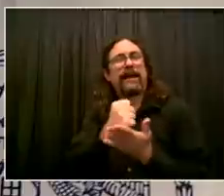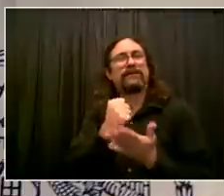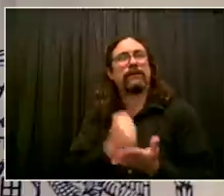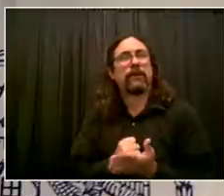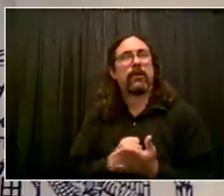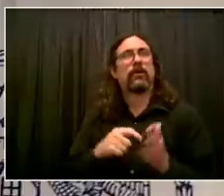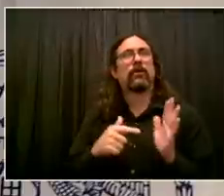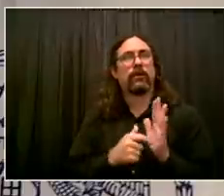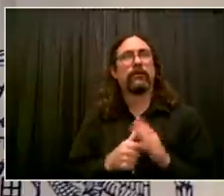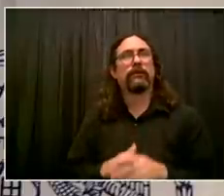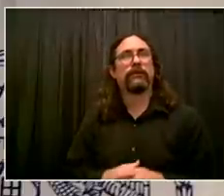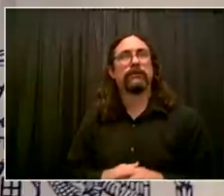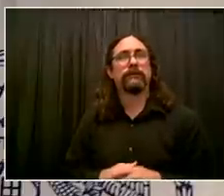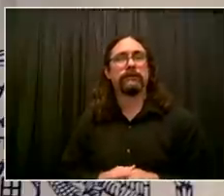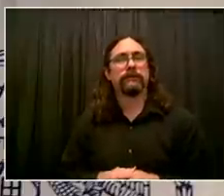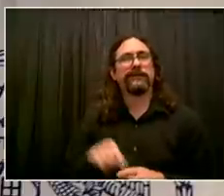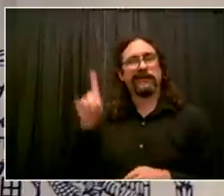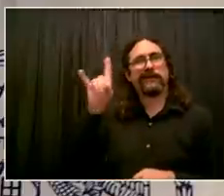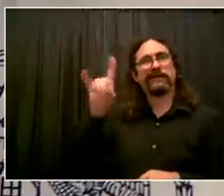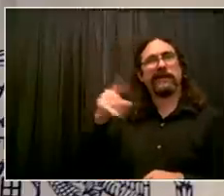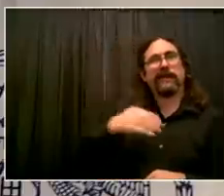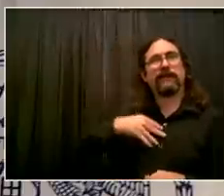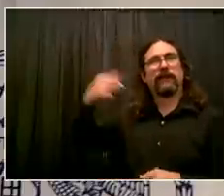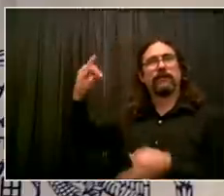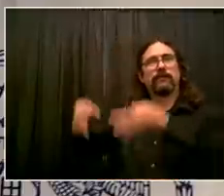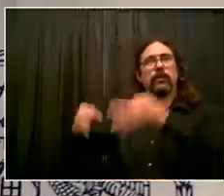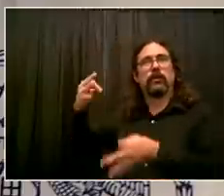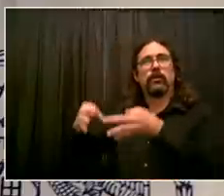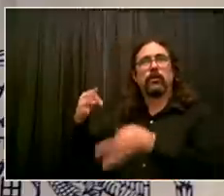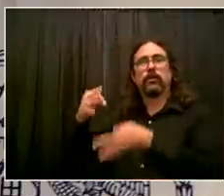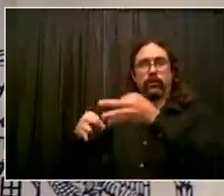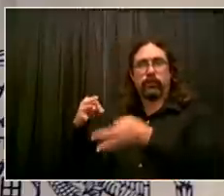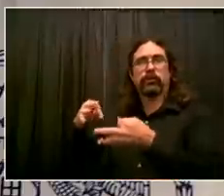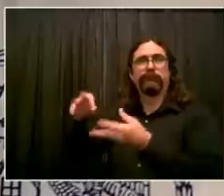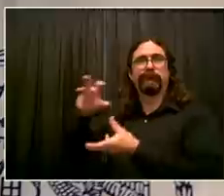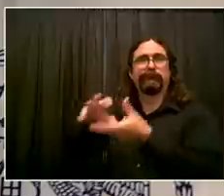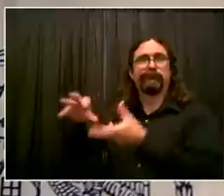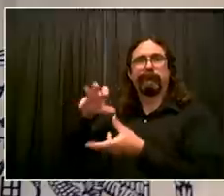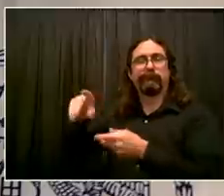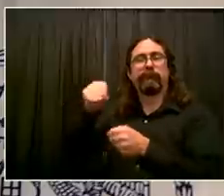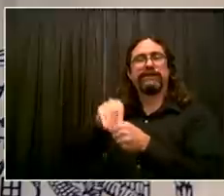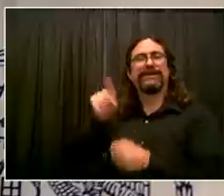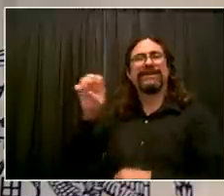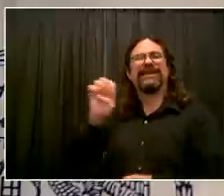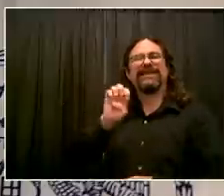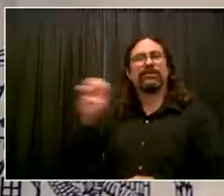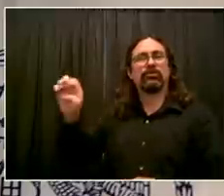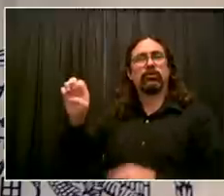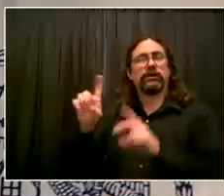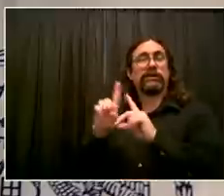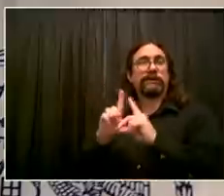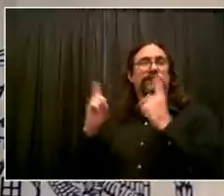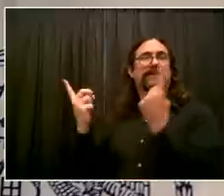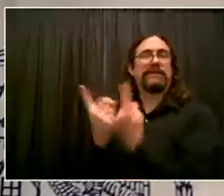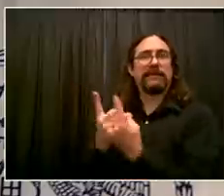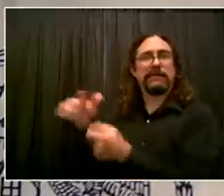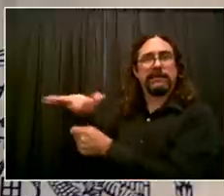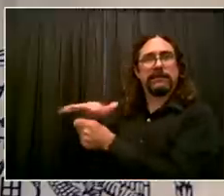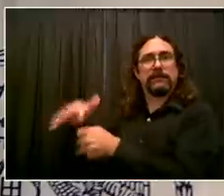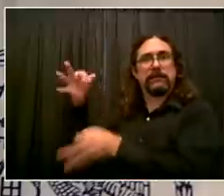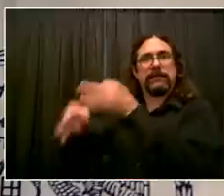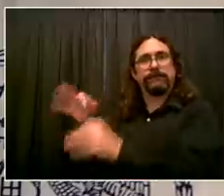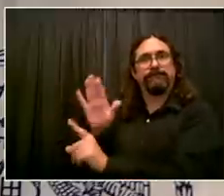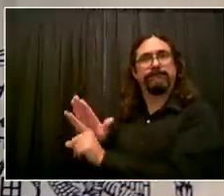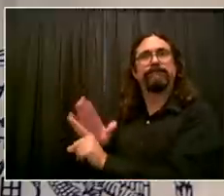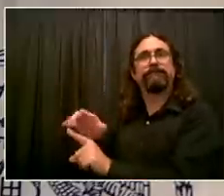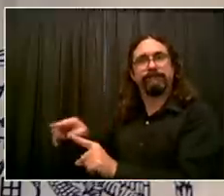an attempt to get a temporary restraining order on the Keat NYC. The Eastern District Court has denied that restraining order and the Keat NYC